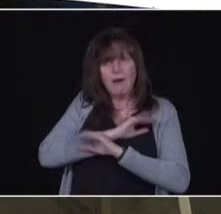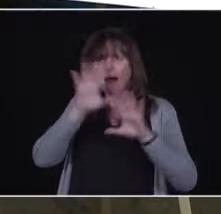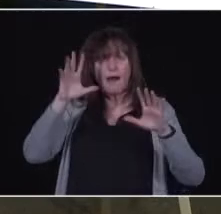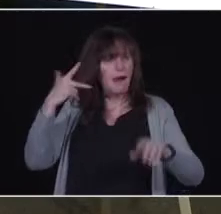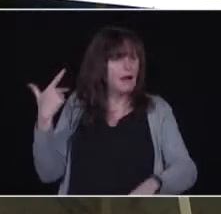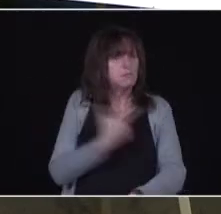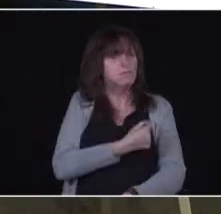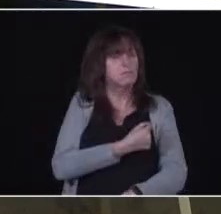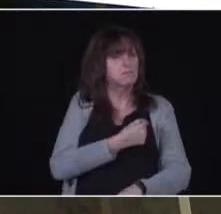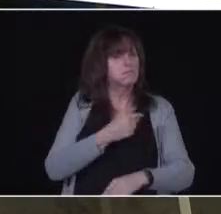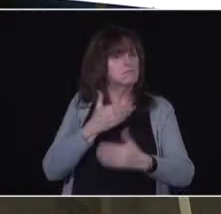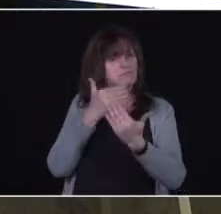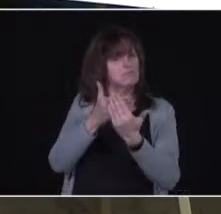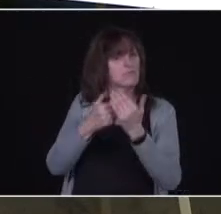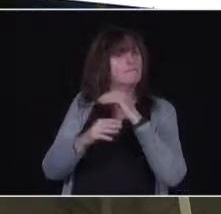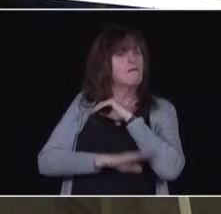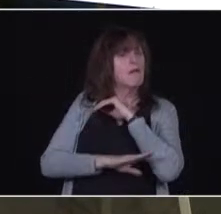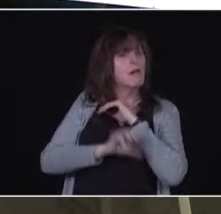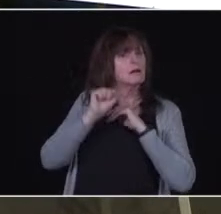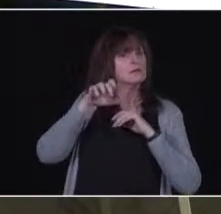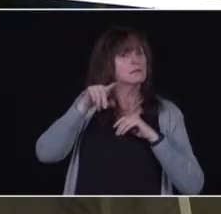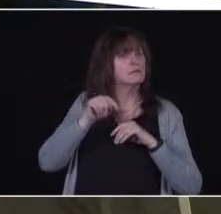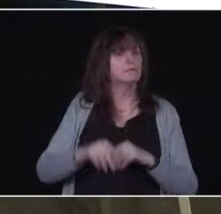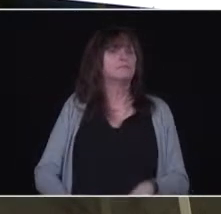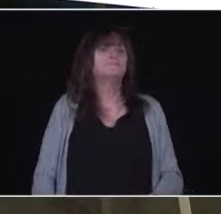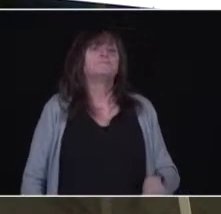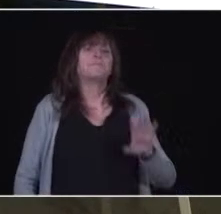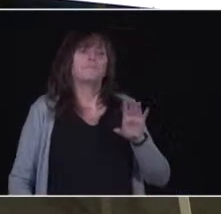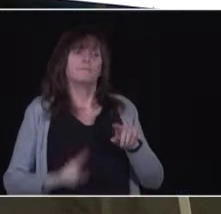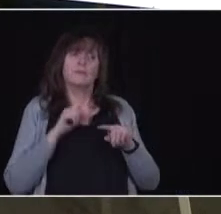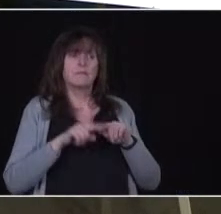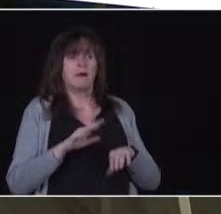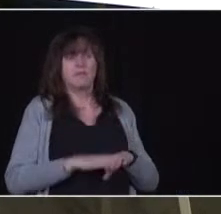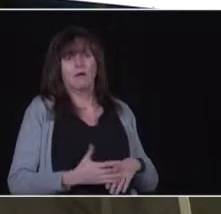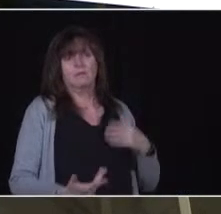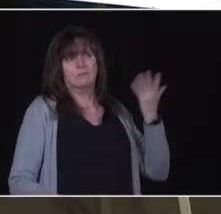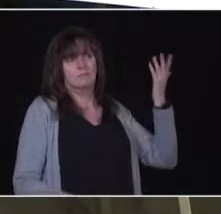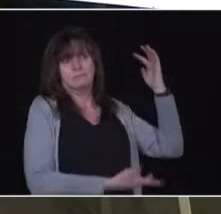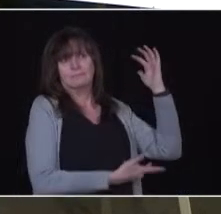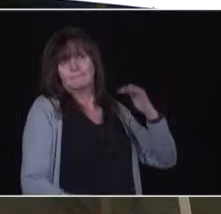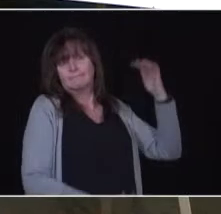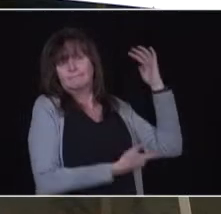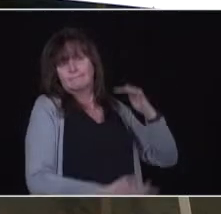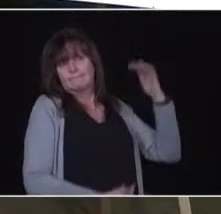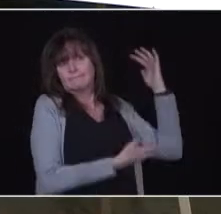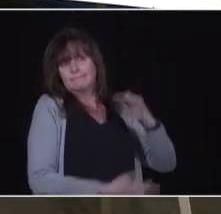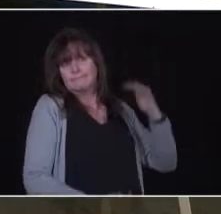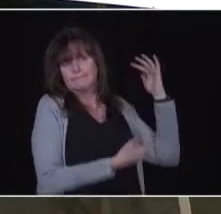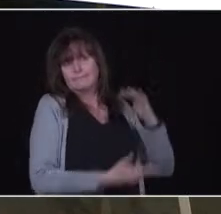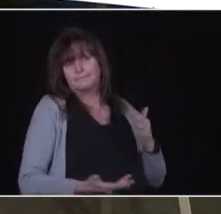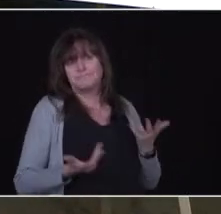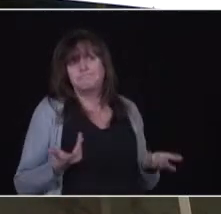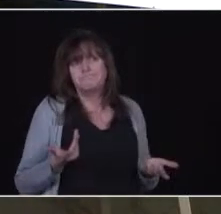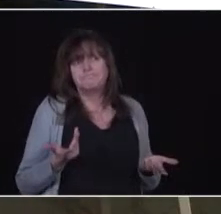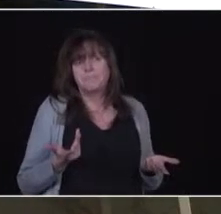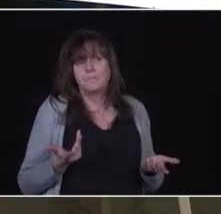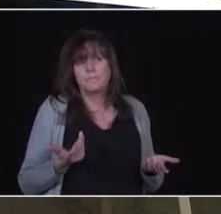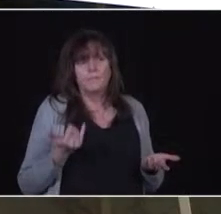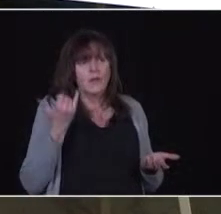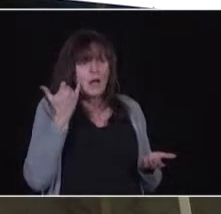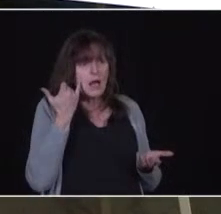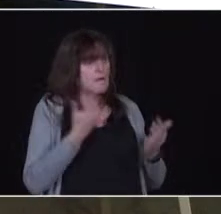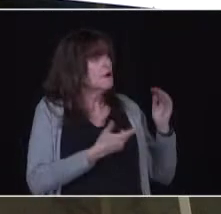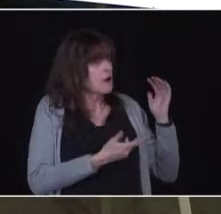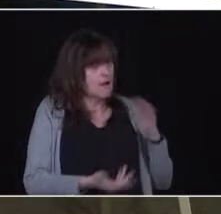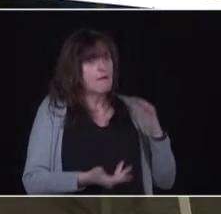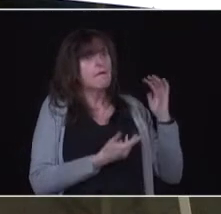September? Everything is vaccine-dependent. Everything is vaccine-dependent. So if we get the vaccine, if we get the vaccines in the appropriate amounts, we can get